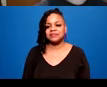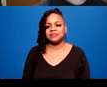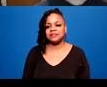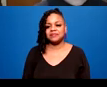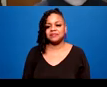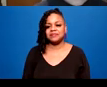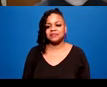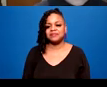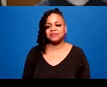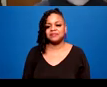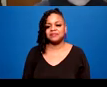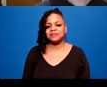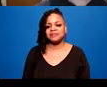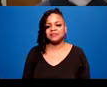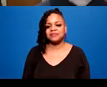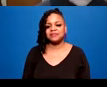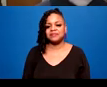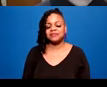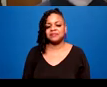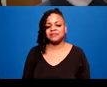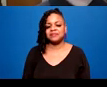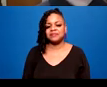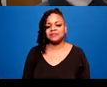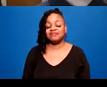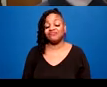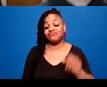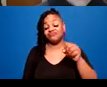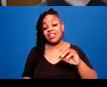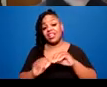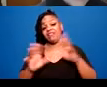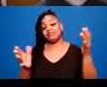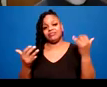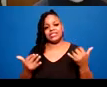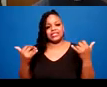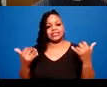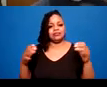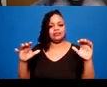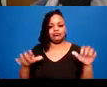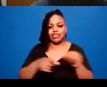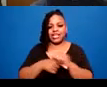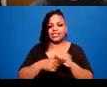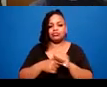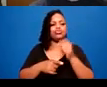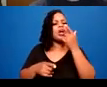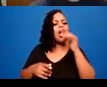Obviously, this in practice would mean that there was not just one